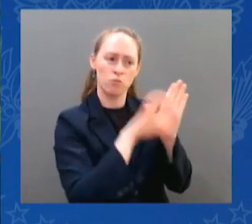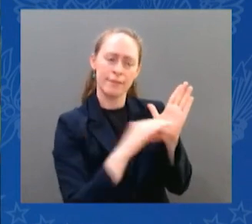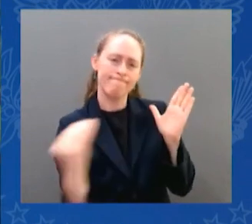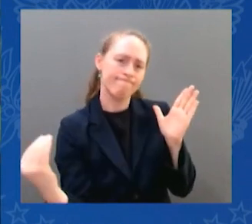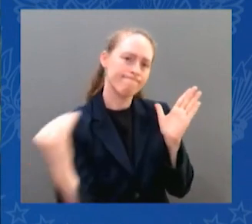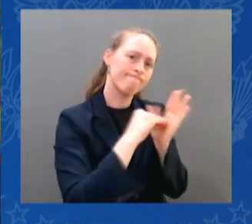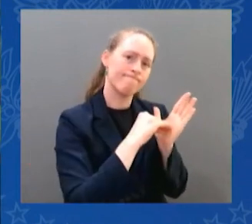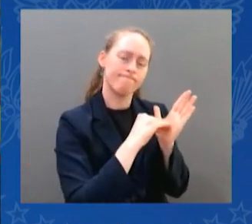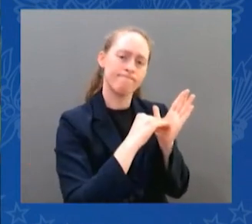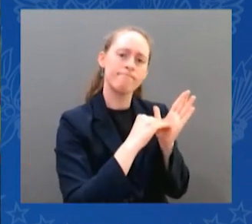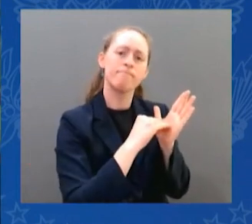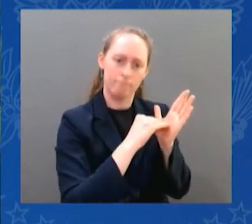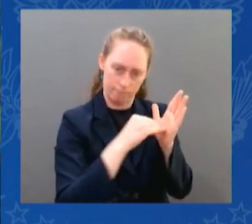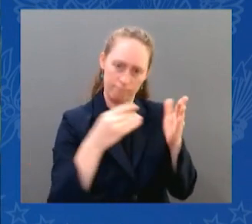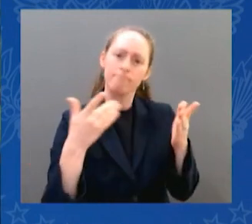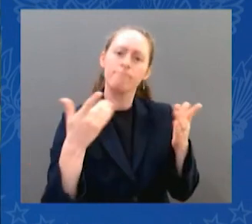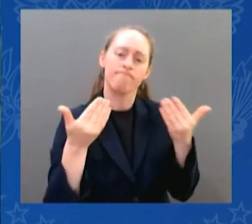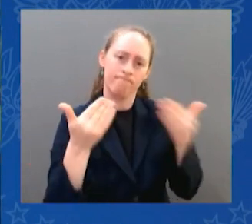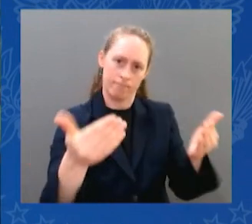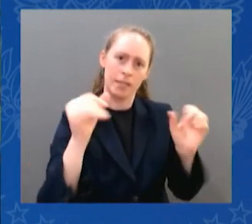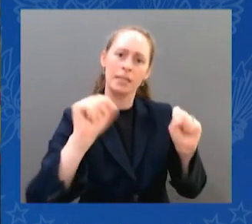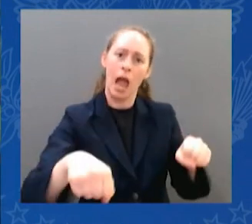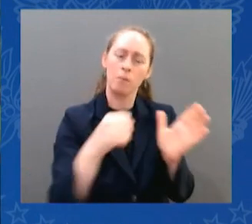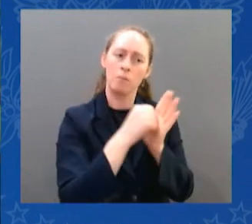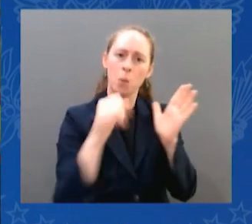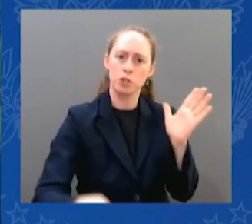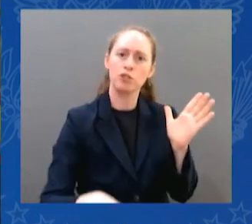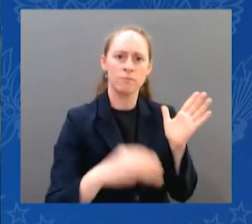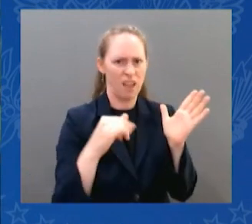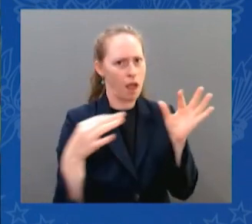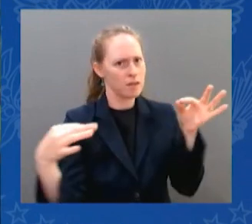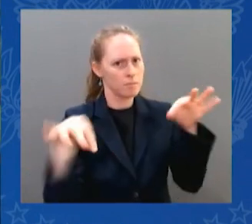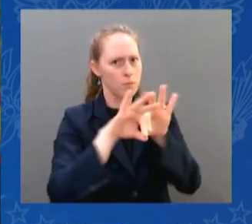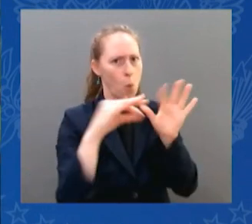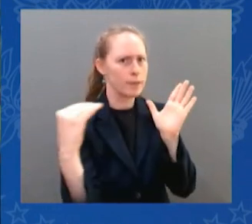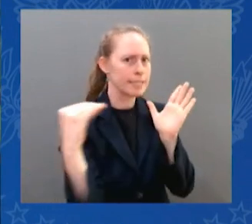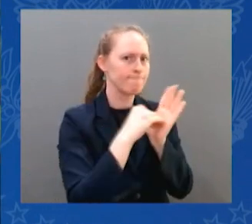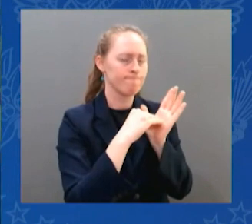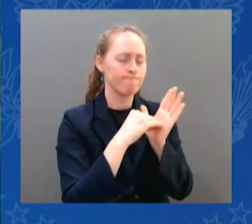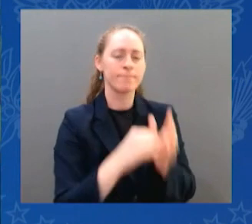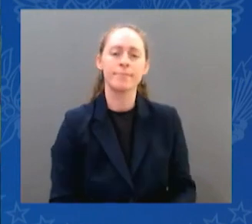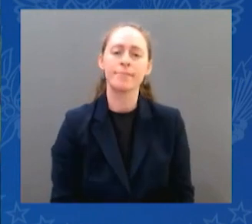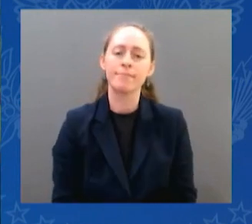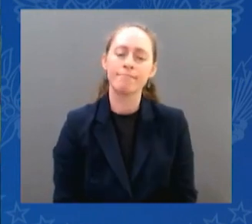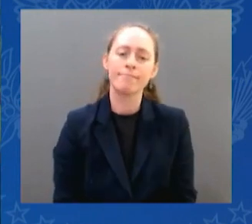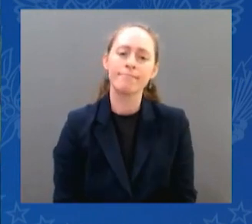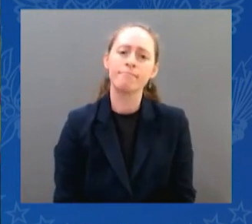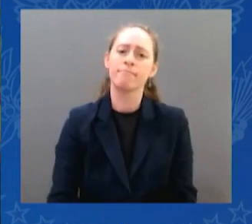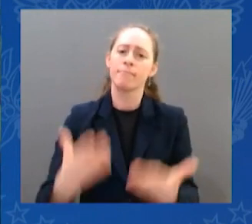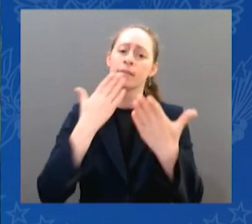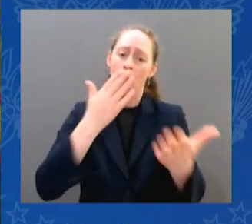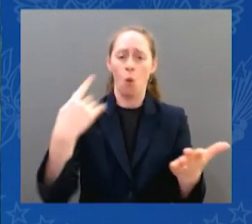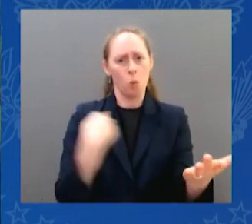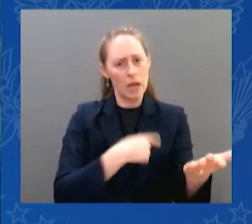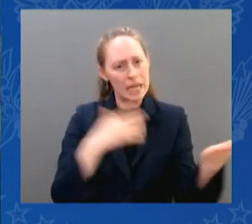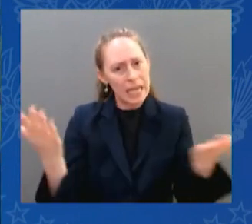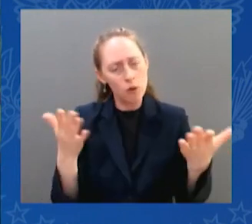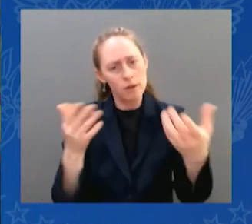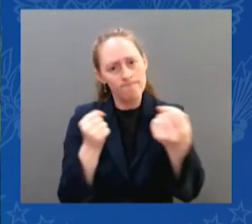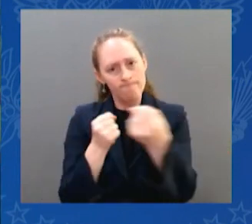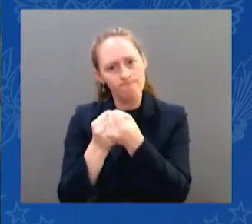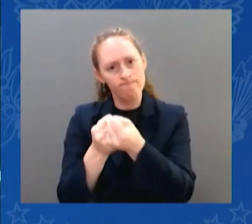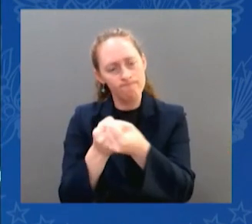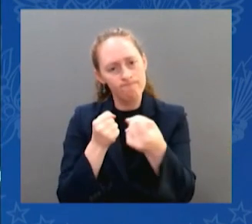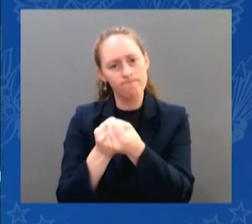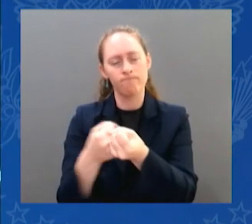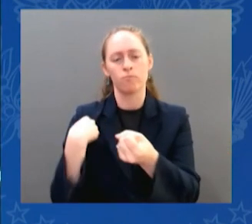So thank you for convening us. We are there to stand with you to do something that protect a right that my mother's generation